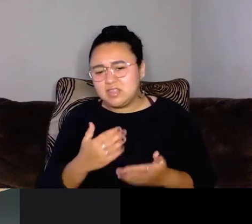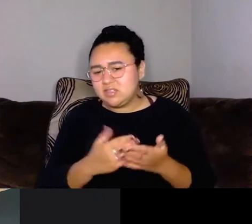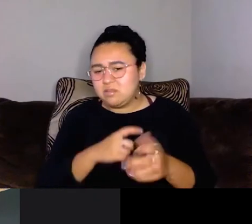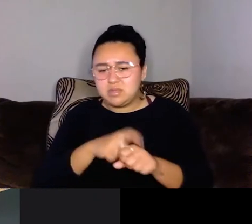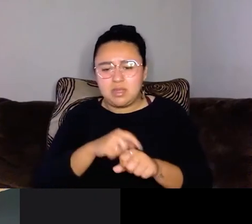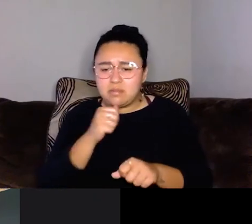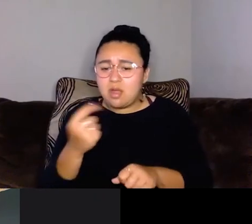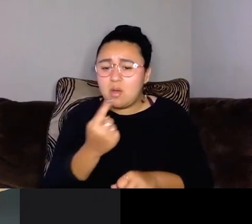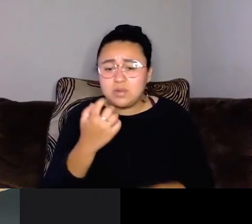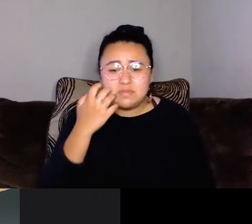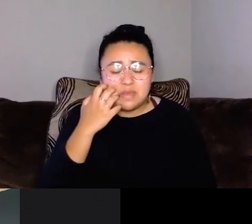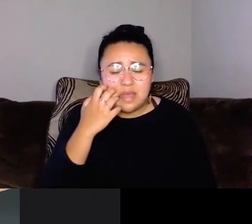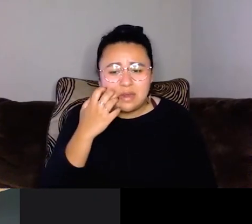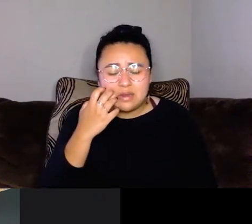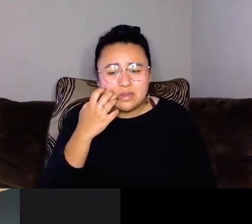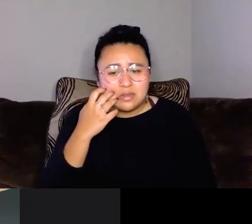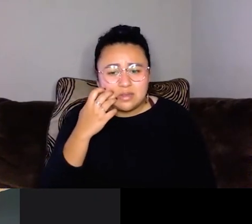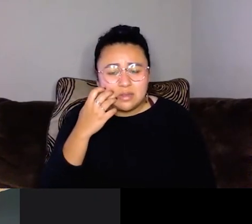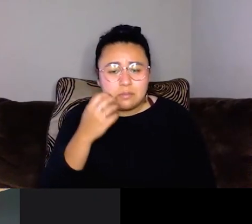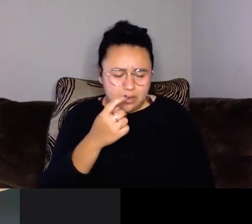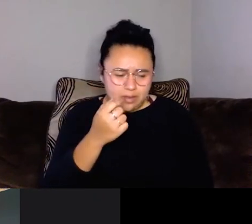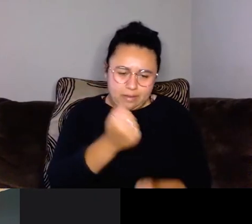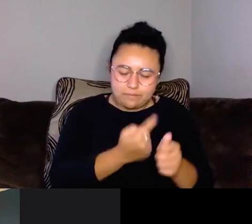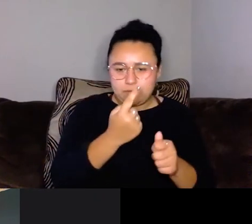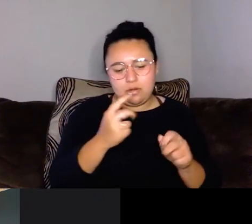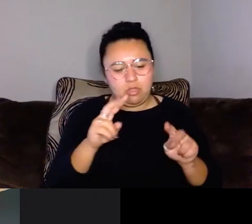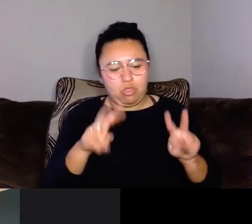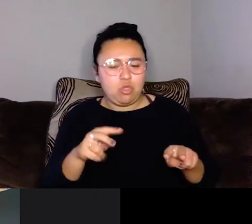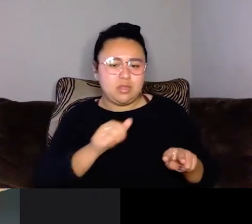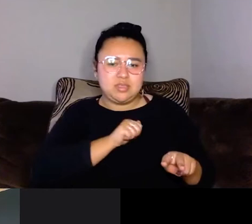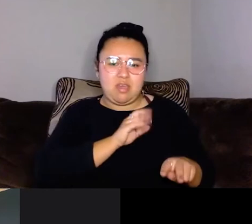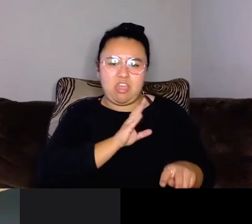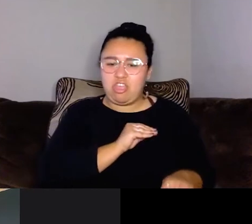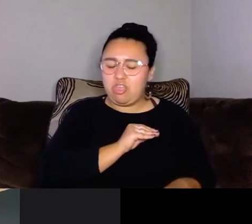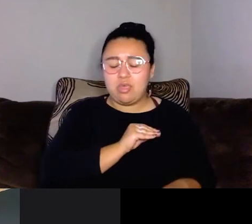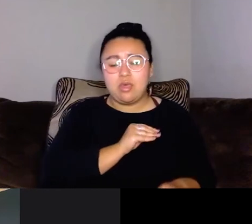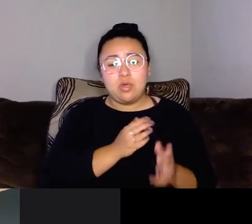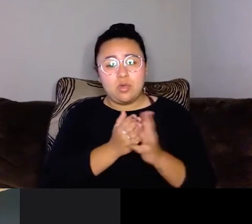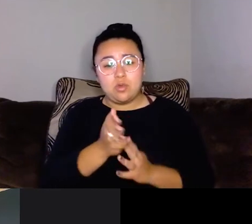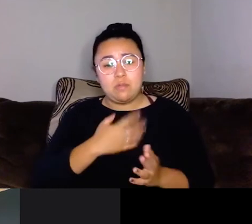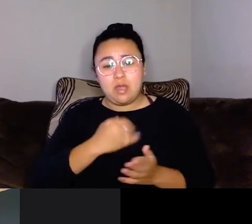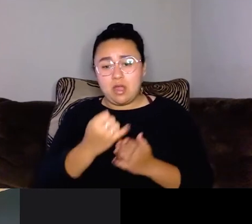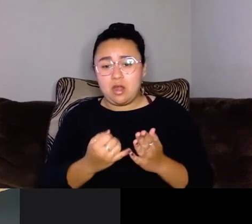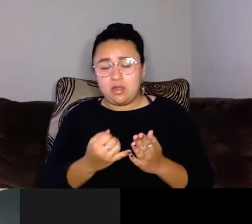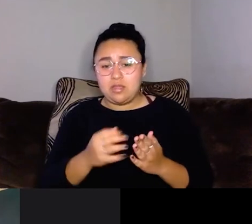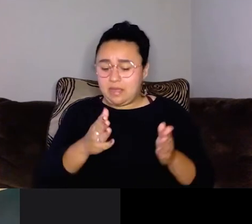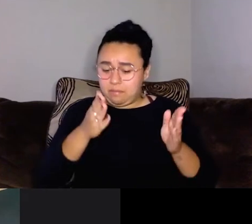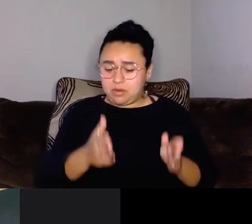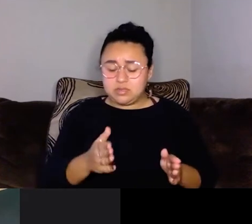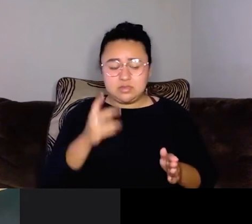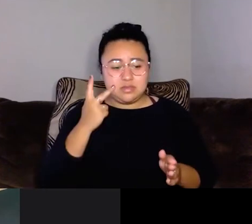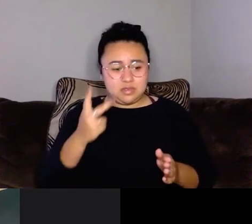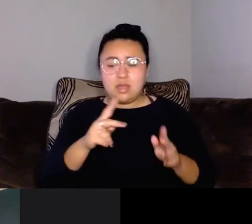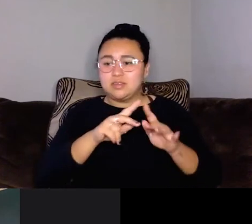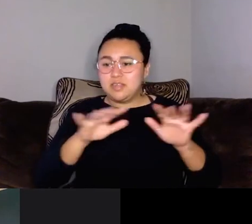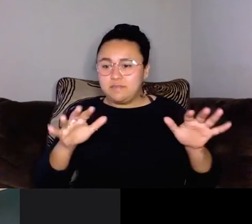you know, everybody judges themselves and through my art, they're able to see that, that diverse bodies